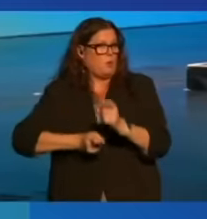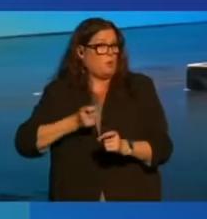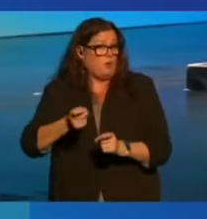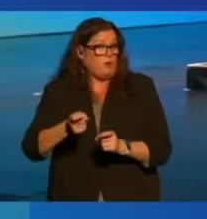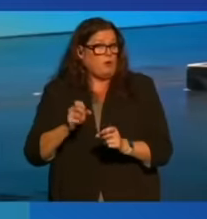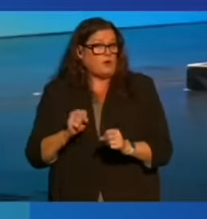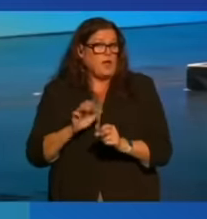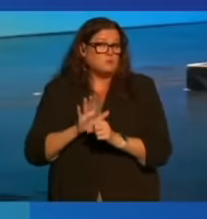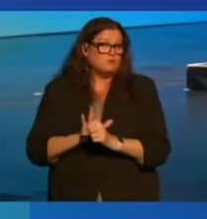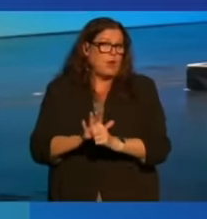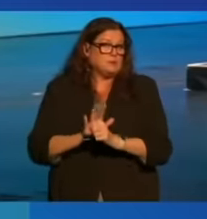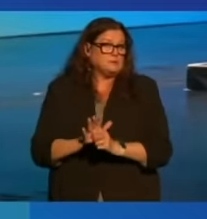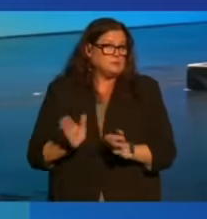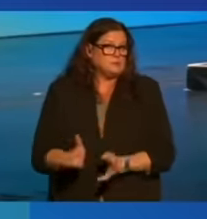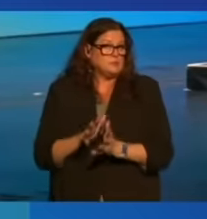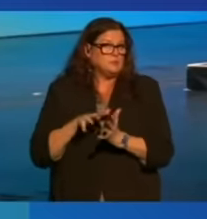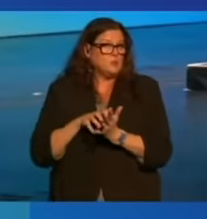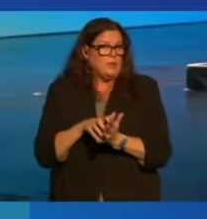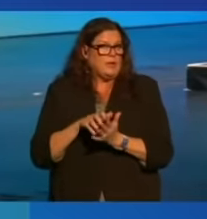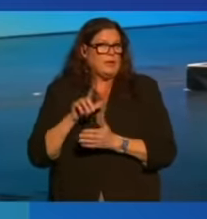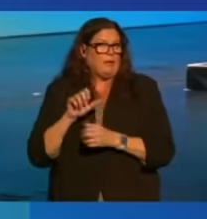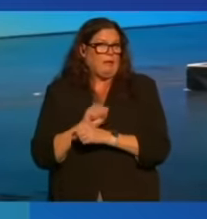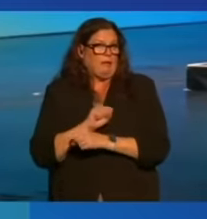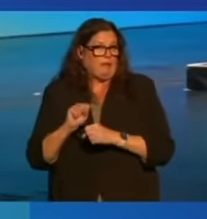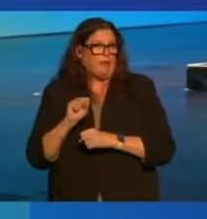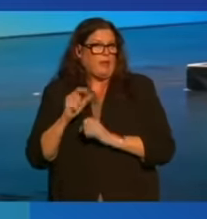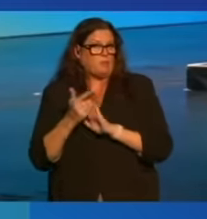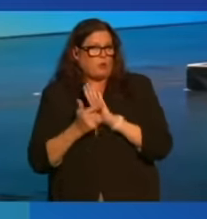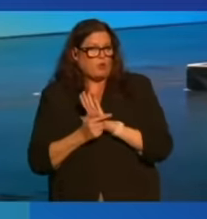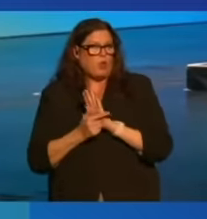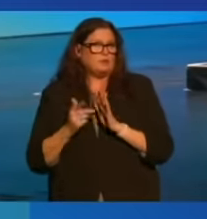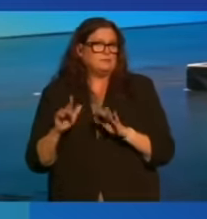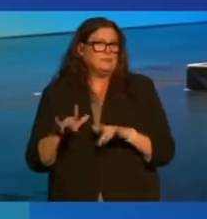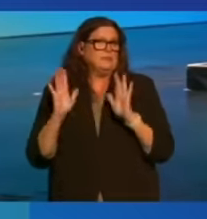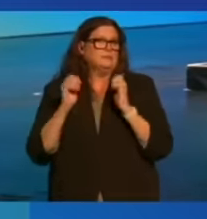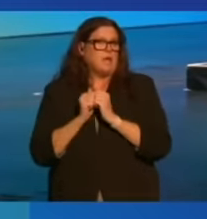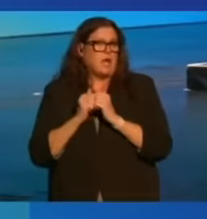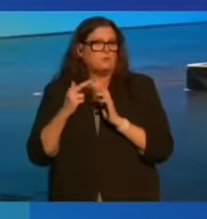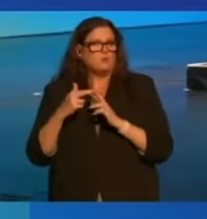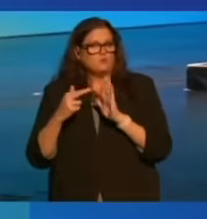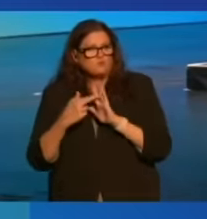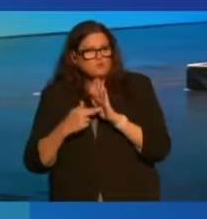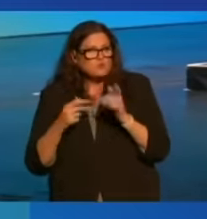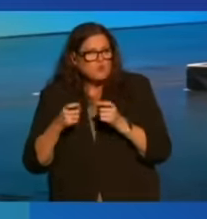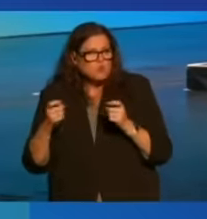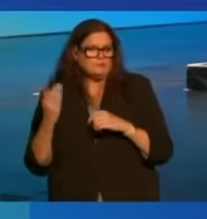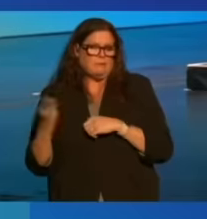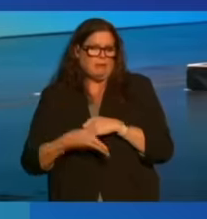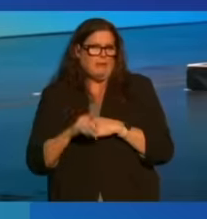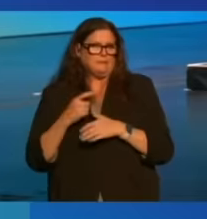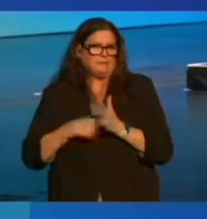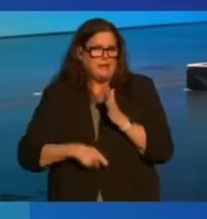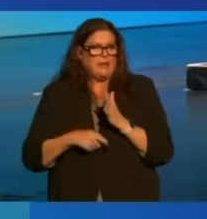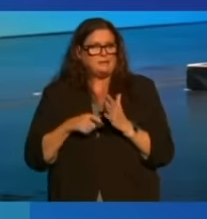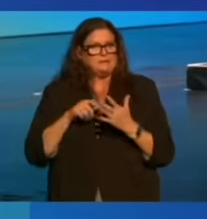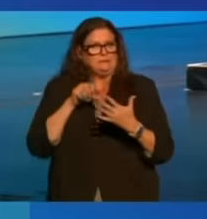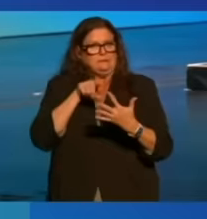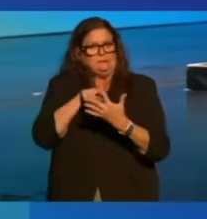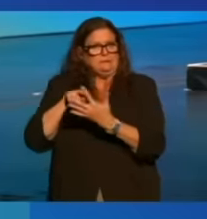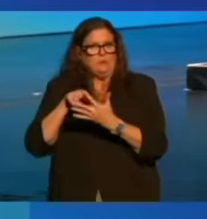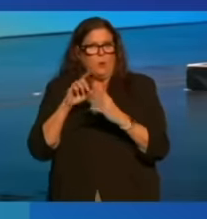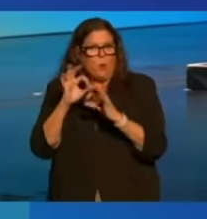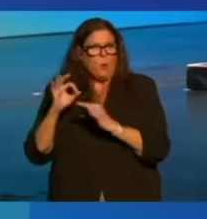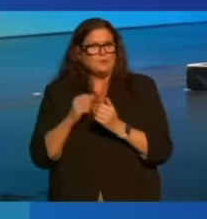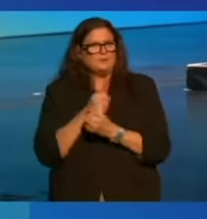press to weaken labor laws, ease regulations, slash taxes, punch holes in the safety net, and